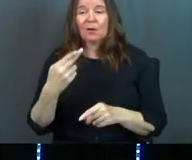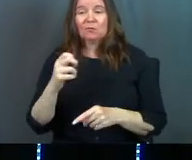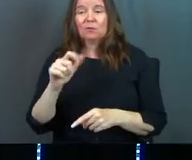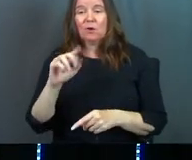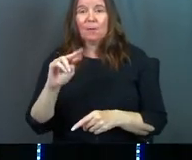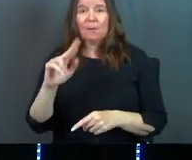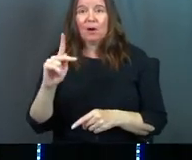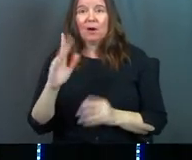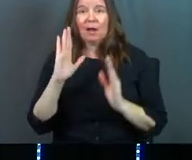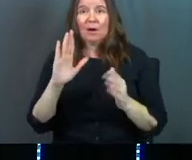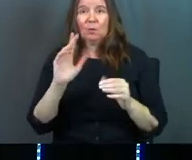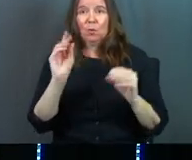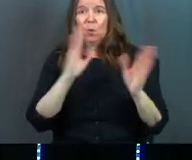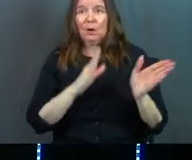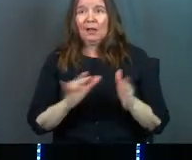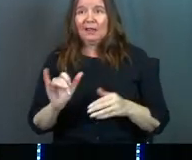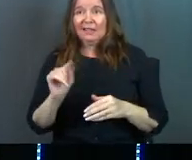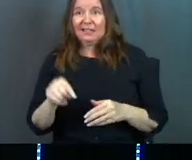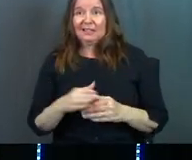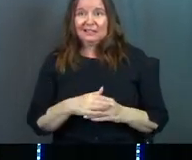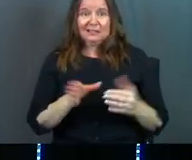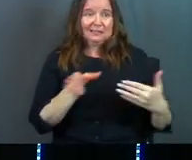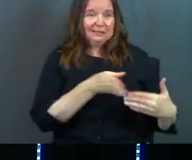aisle and it was organized like this.